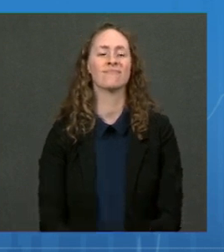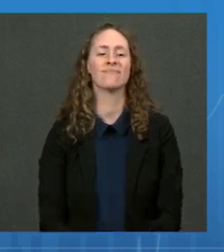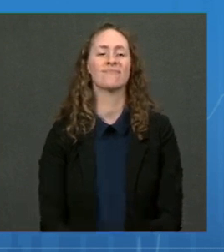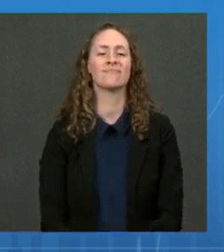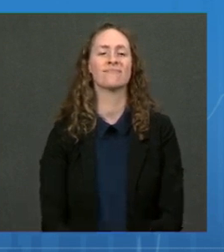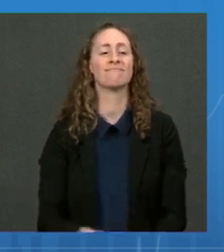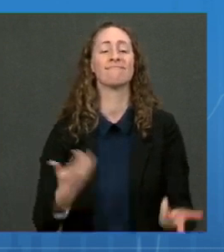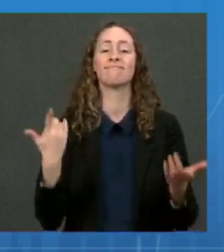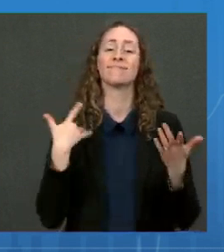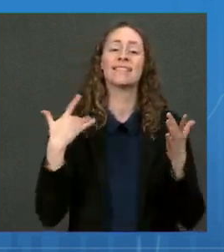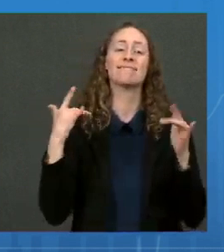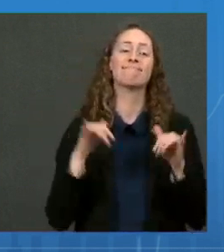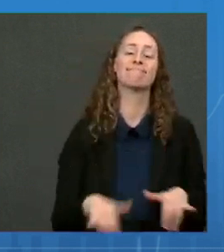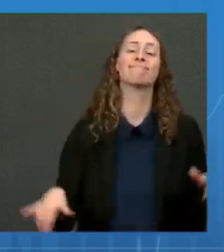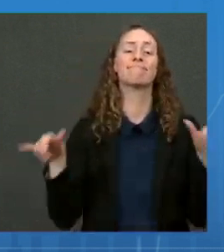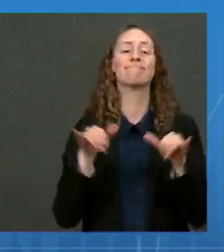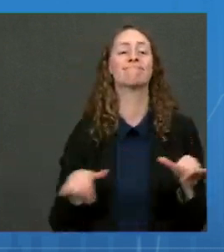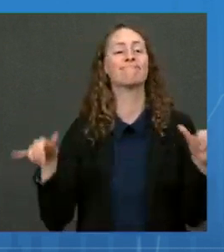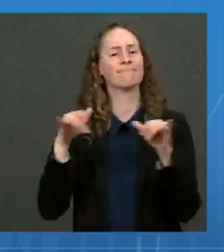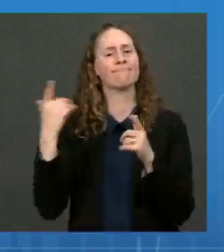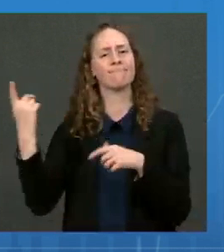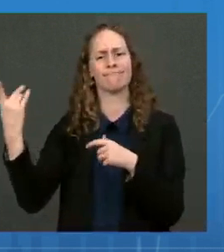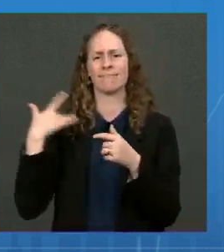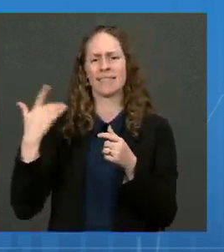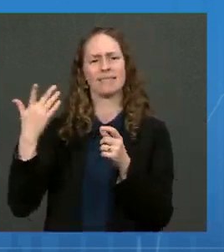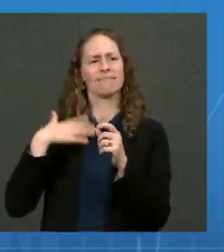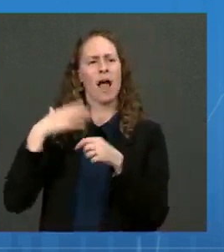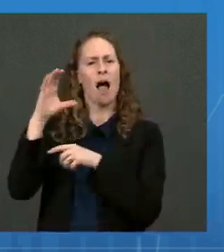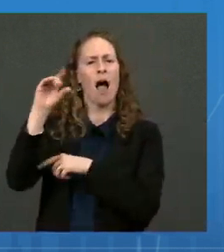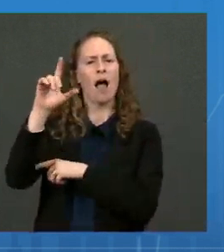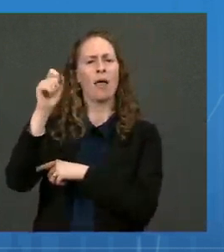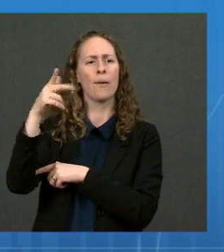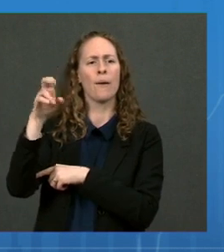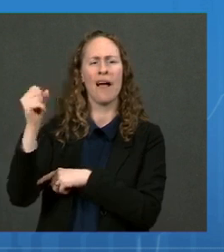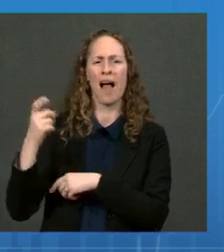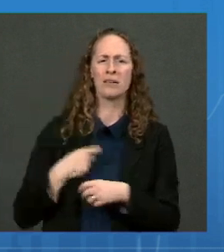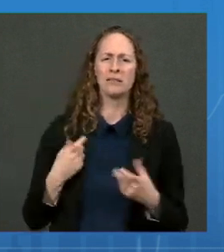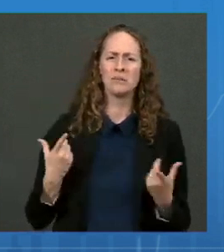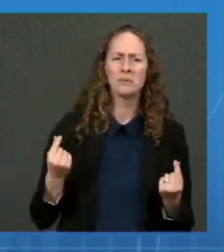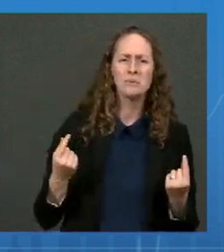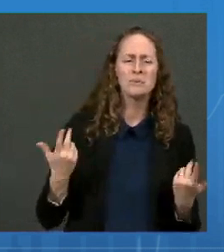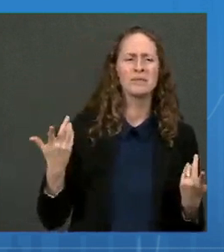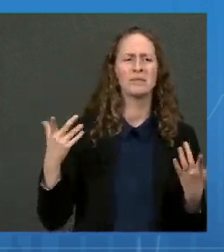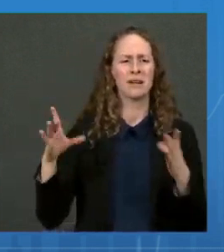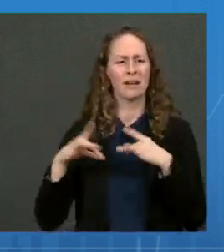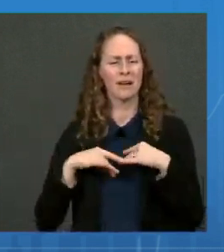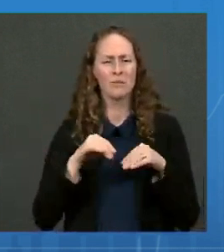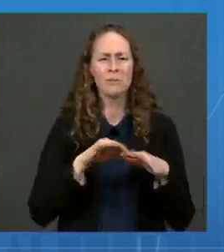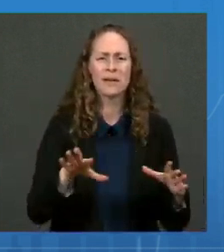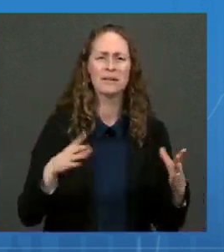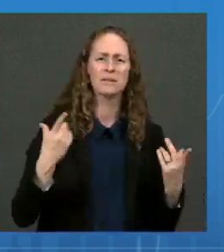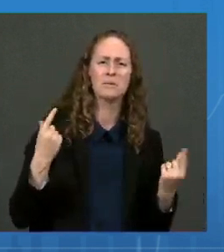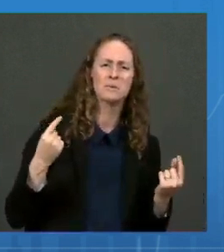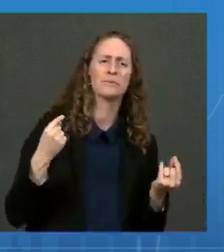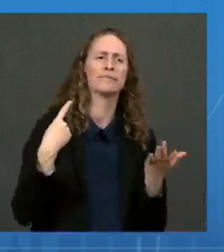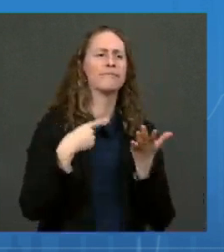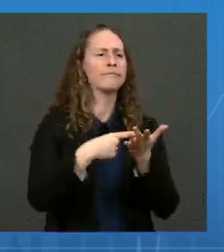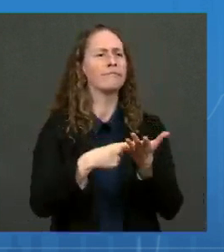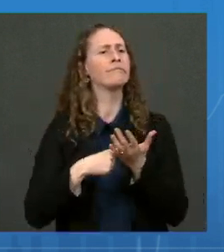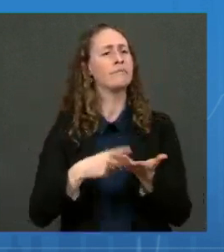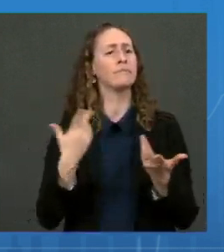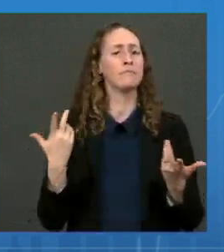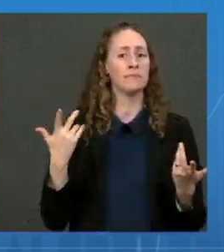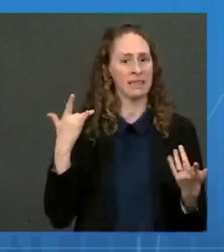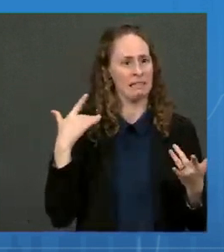in this outbreak? Where are we going? And where might we be as we go into the coming winter?